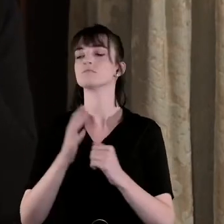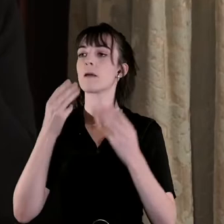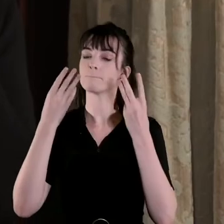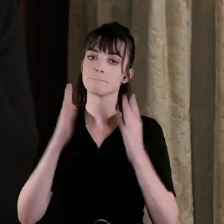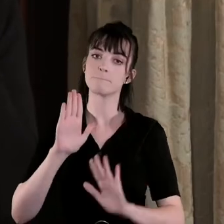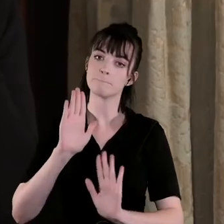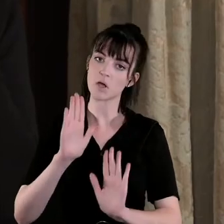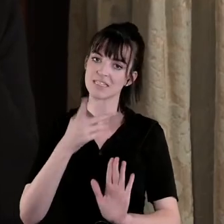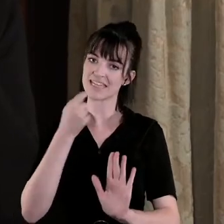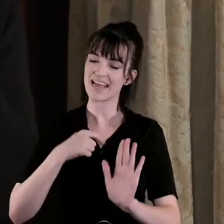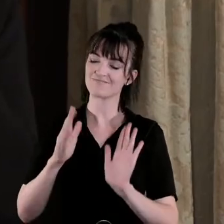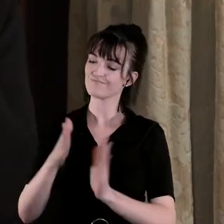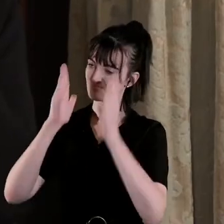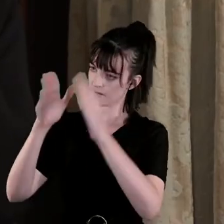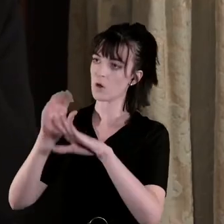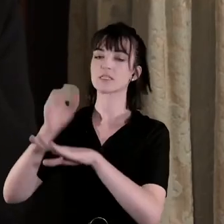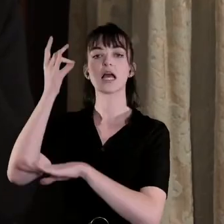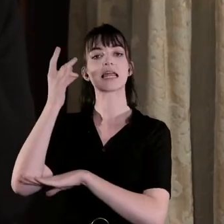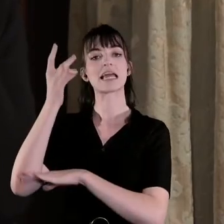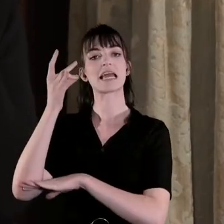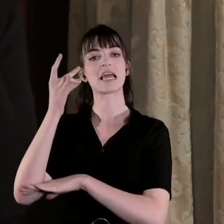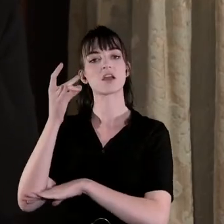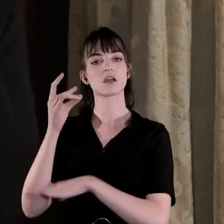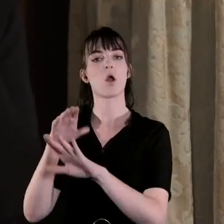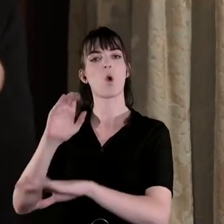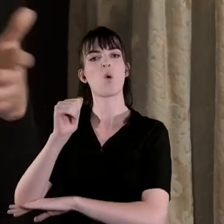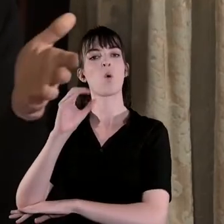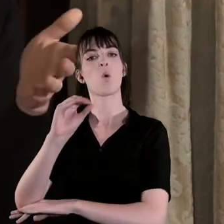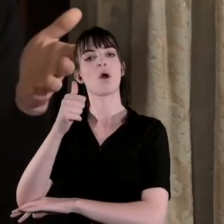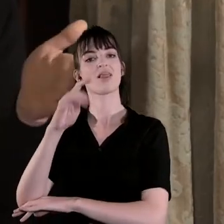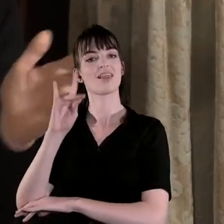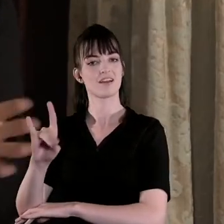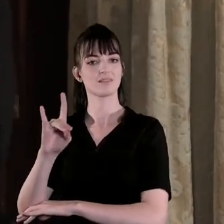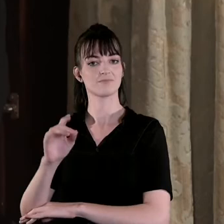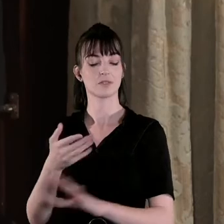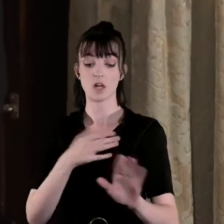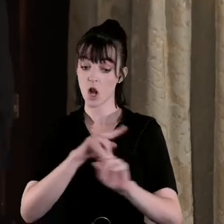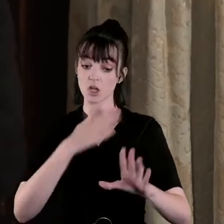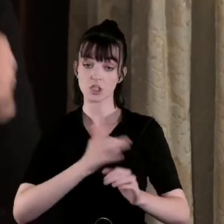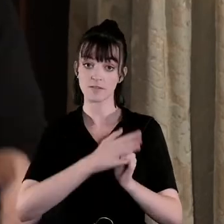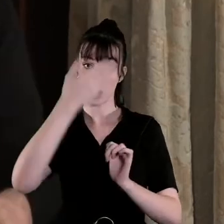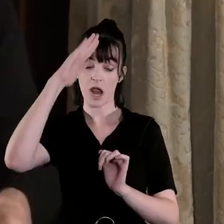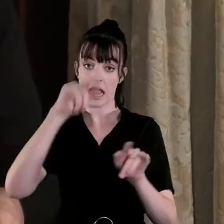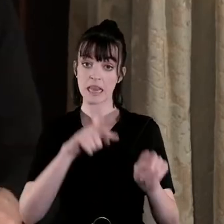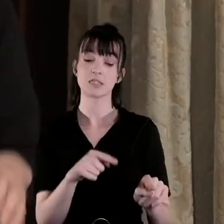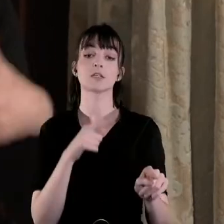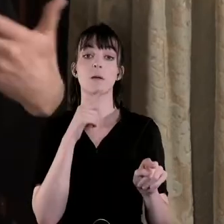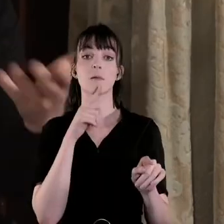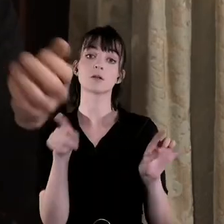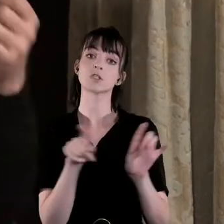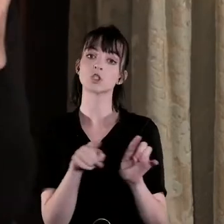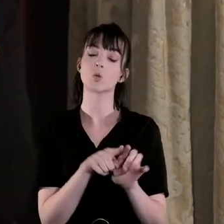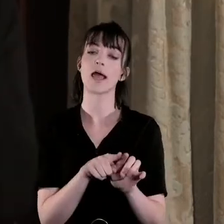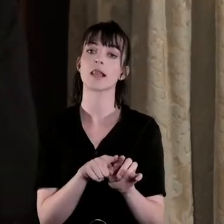British Empire was based on concerns about imperial authority not just in Ireland but what the parameters